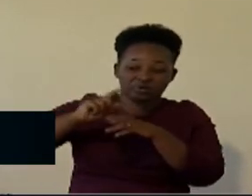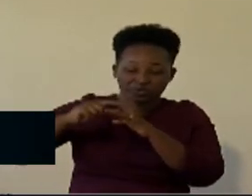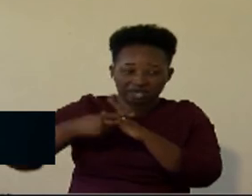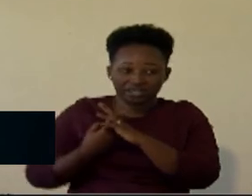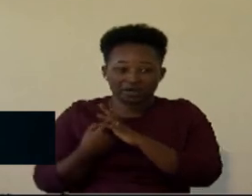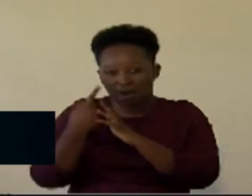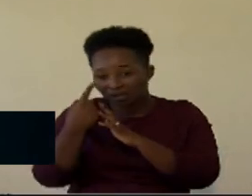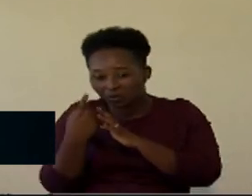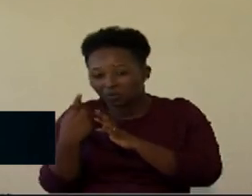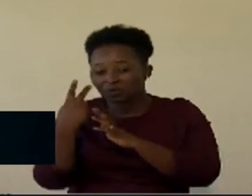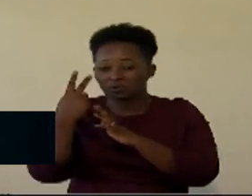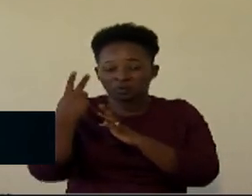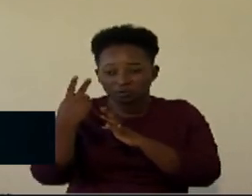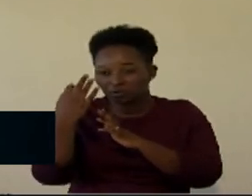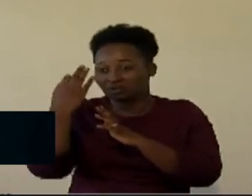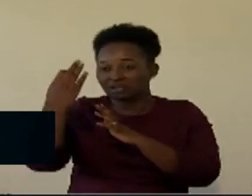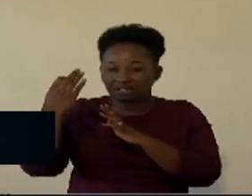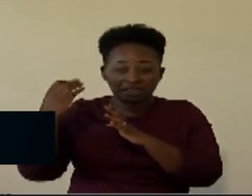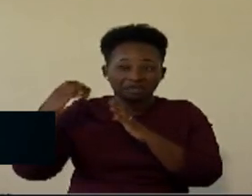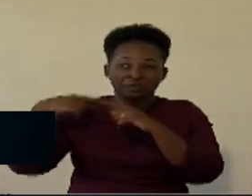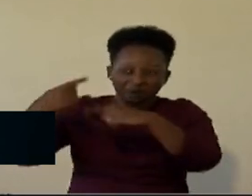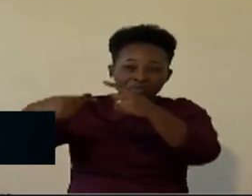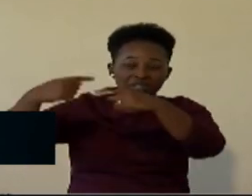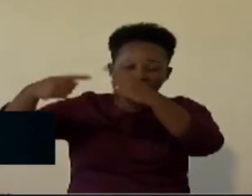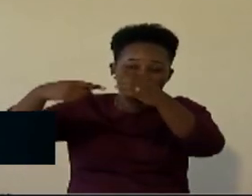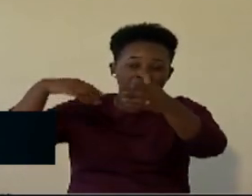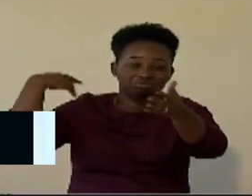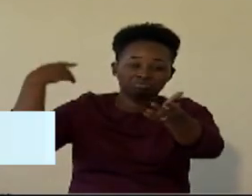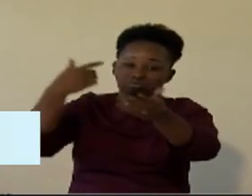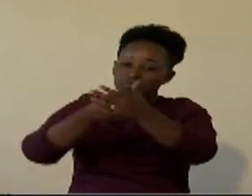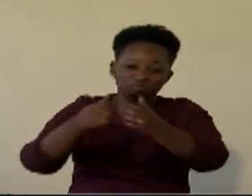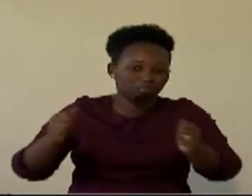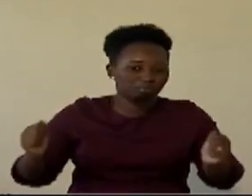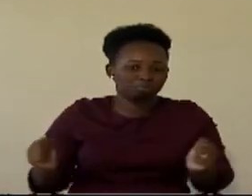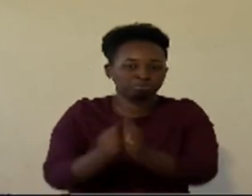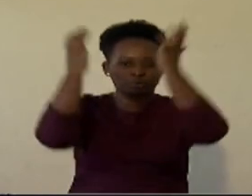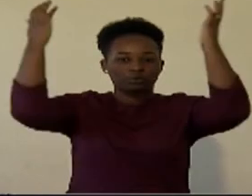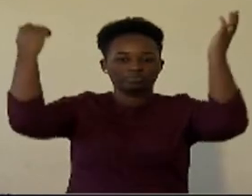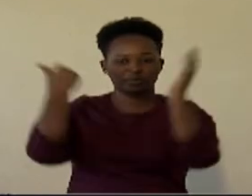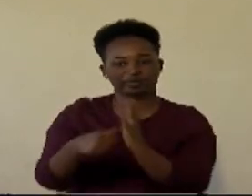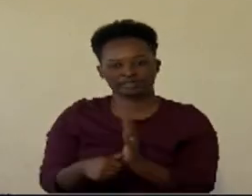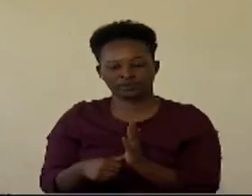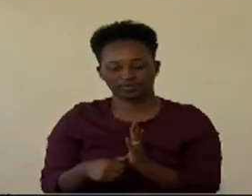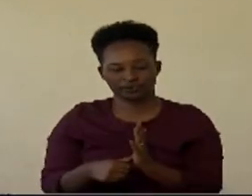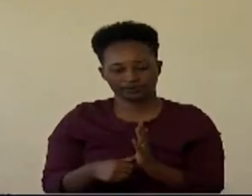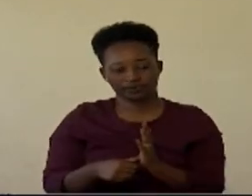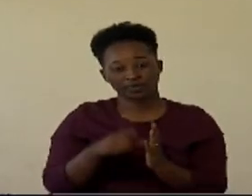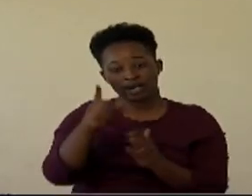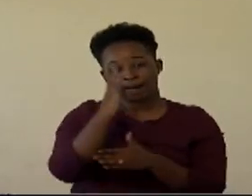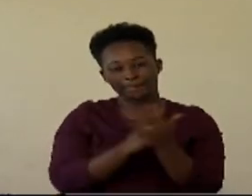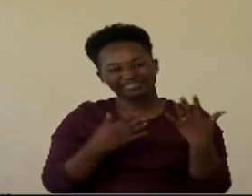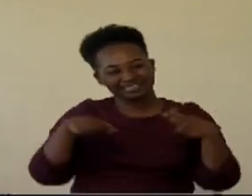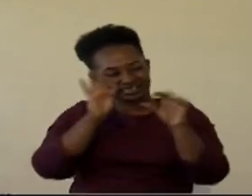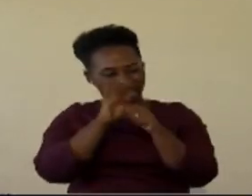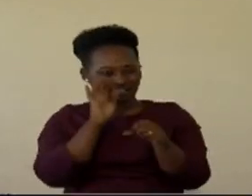default two, level two, level three, until finally, nose dive, crash. Now, the interesting part here is